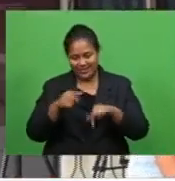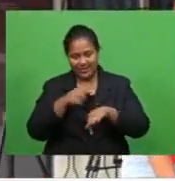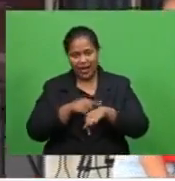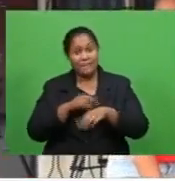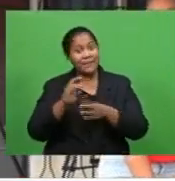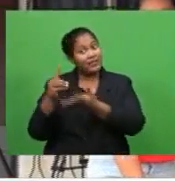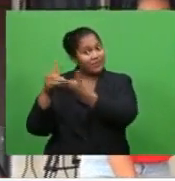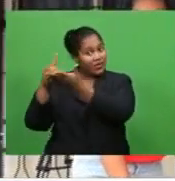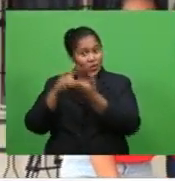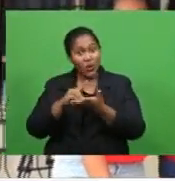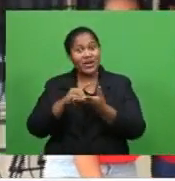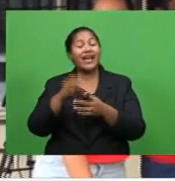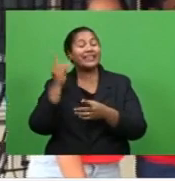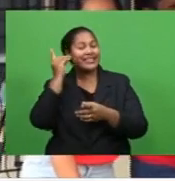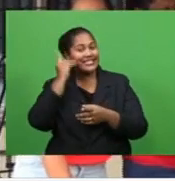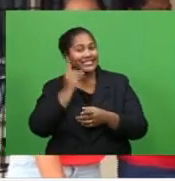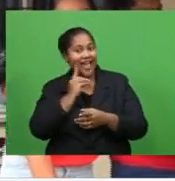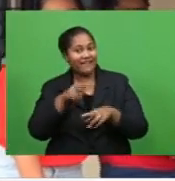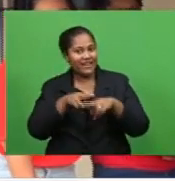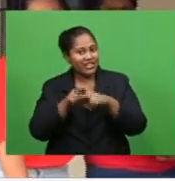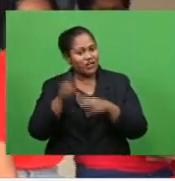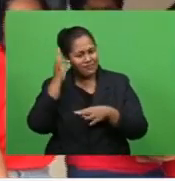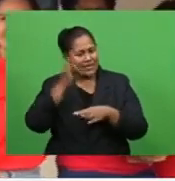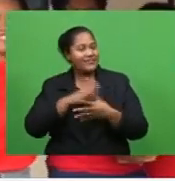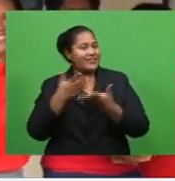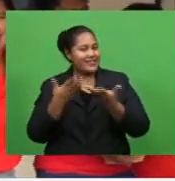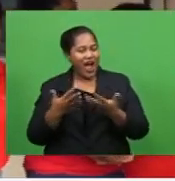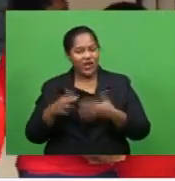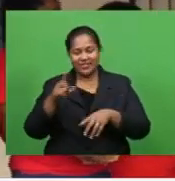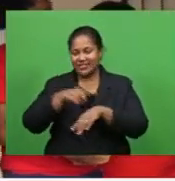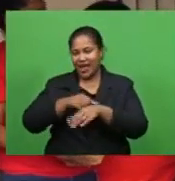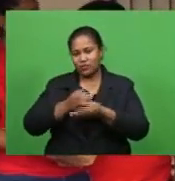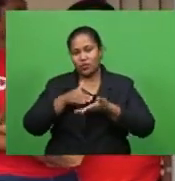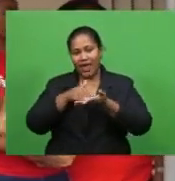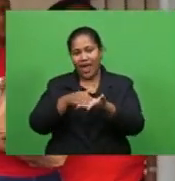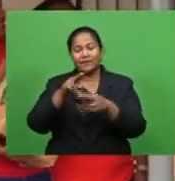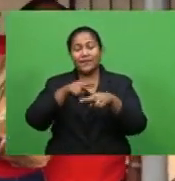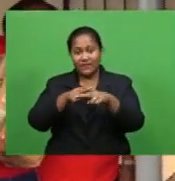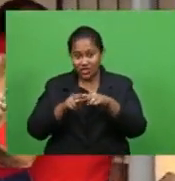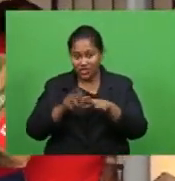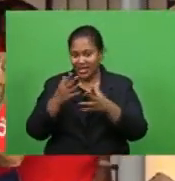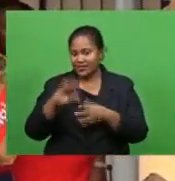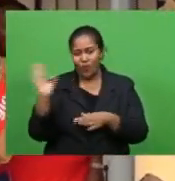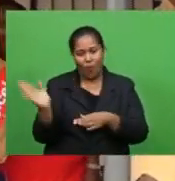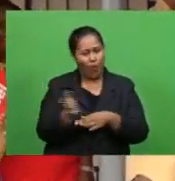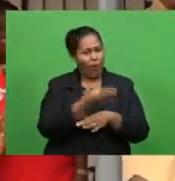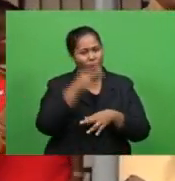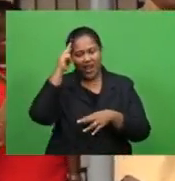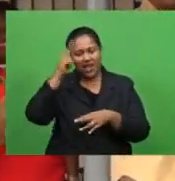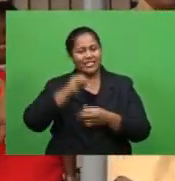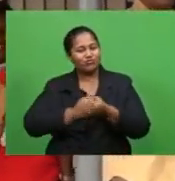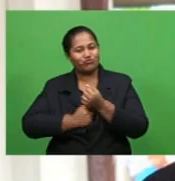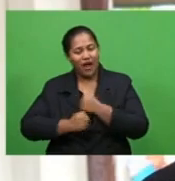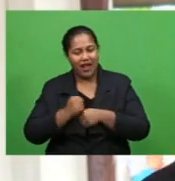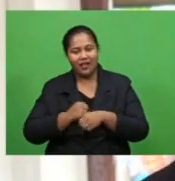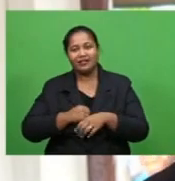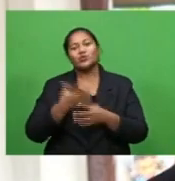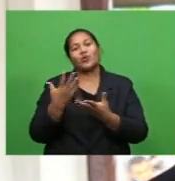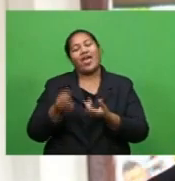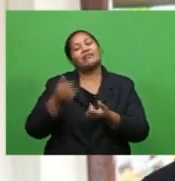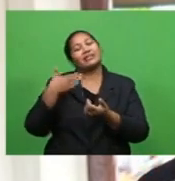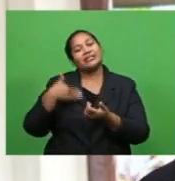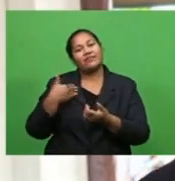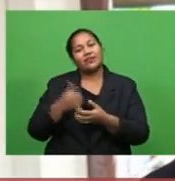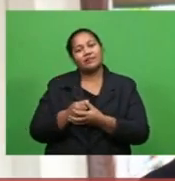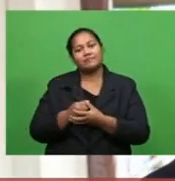companies, Digicel Fiji believes now is the time to help fellow Fijians as the entire nation struggles to make ends meet. The people of